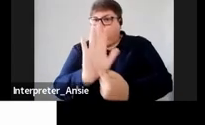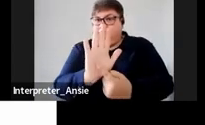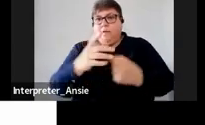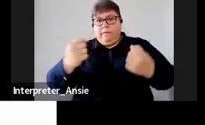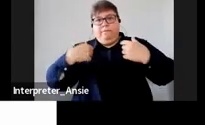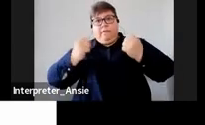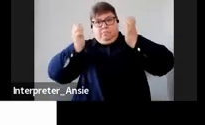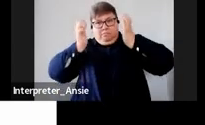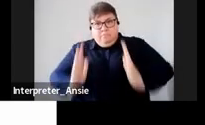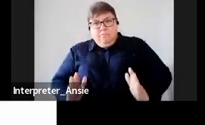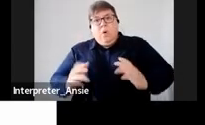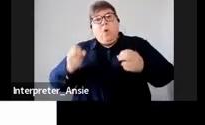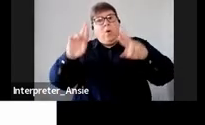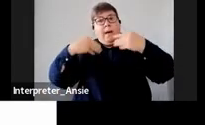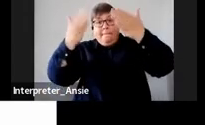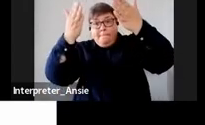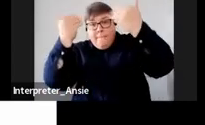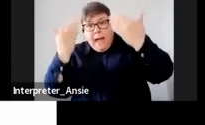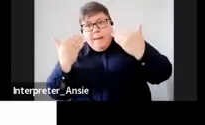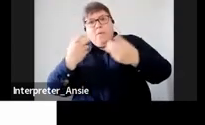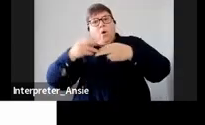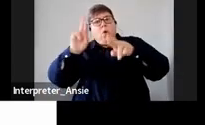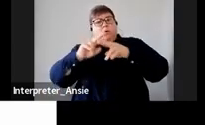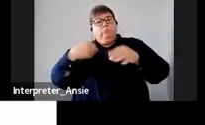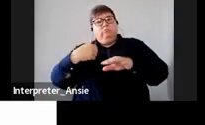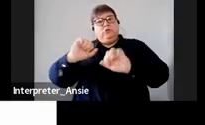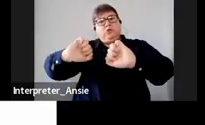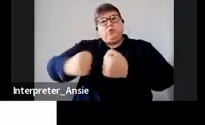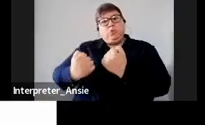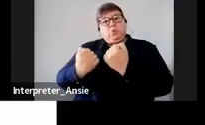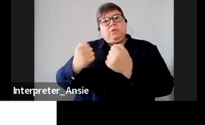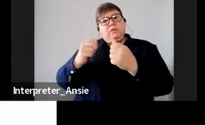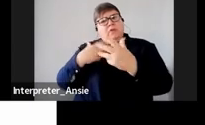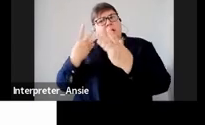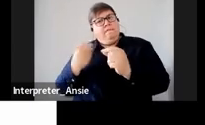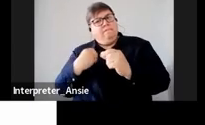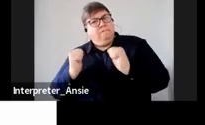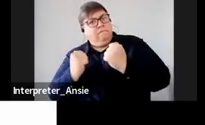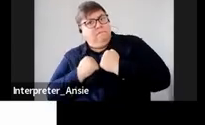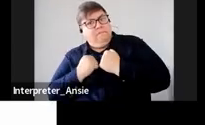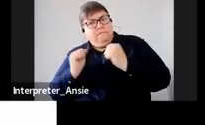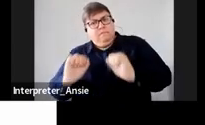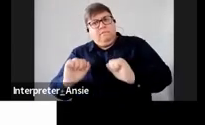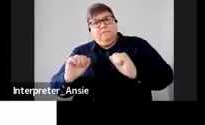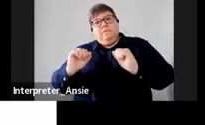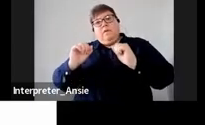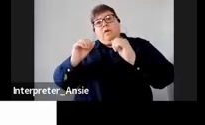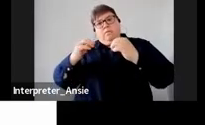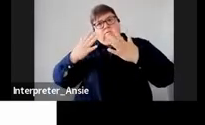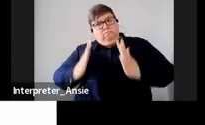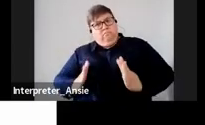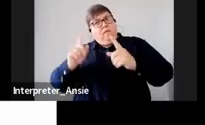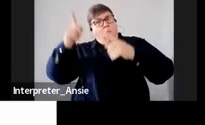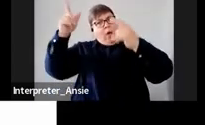make up or specific shoes so all those ones being entertainers you have to include that because that